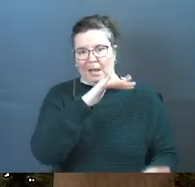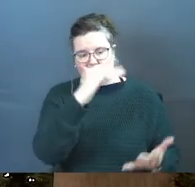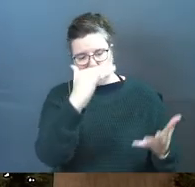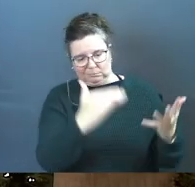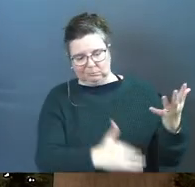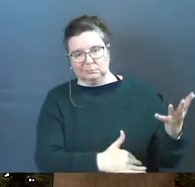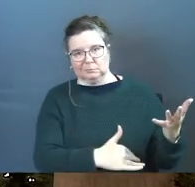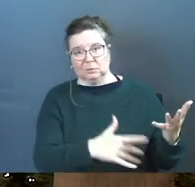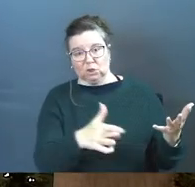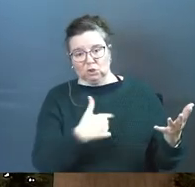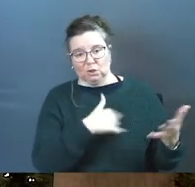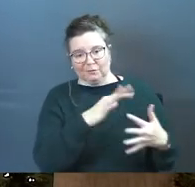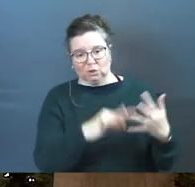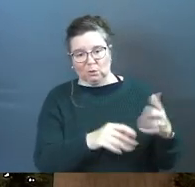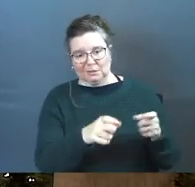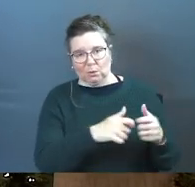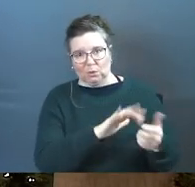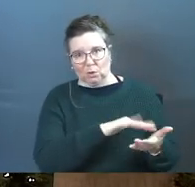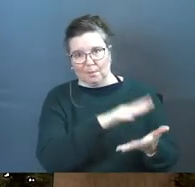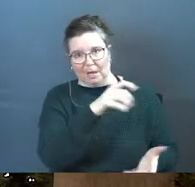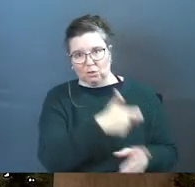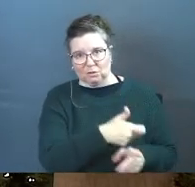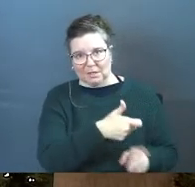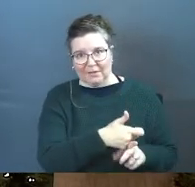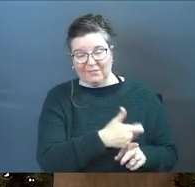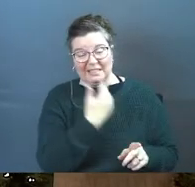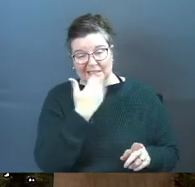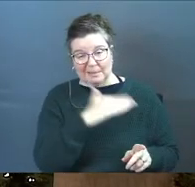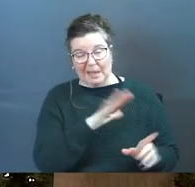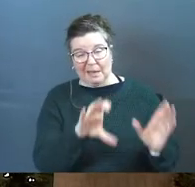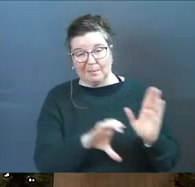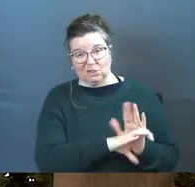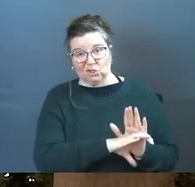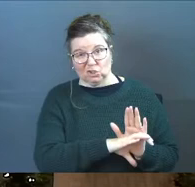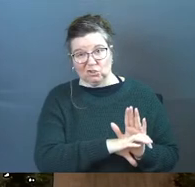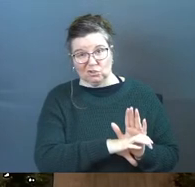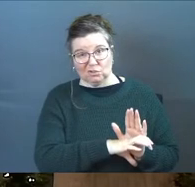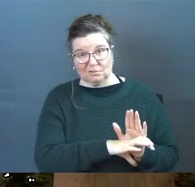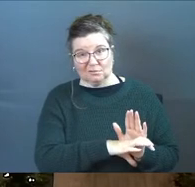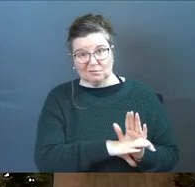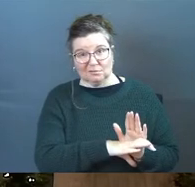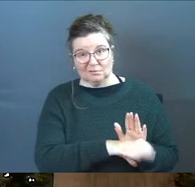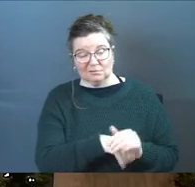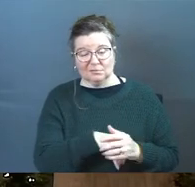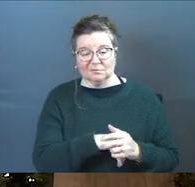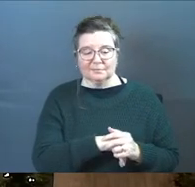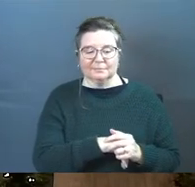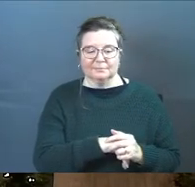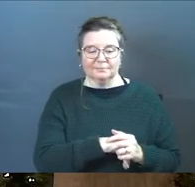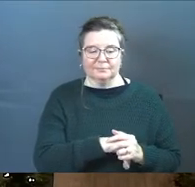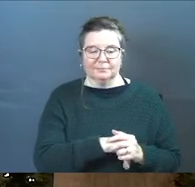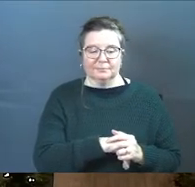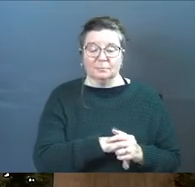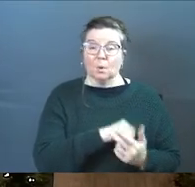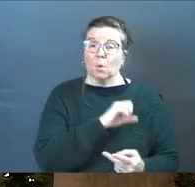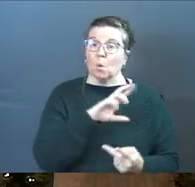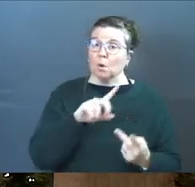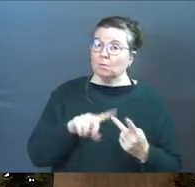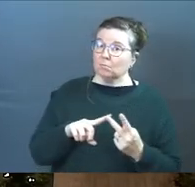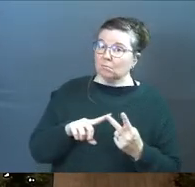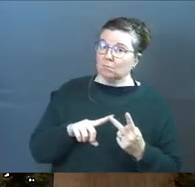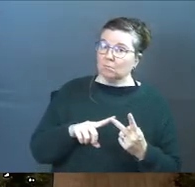because you've chosen to deal with your pile yourself and it's a bad picture or